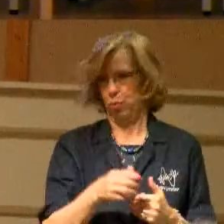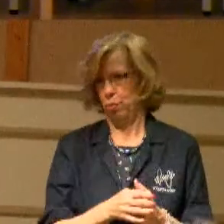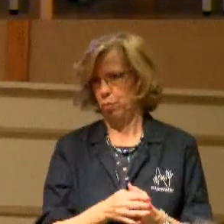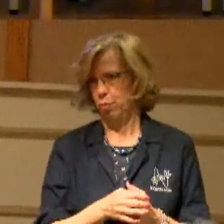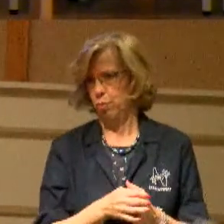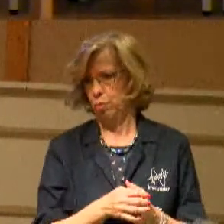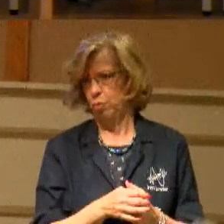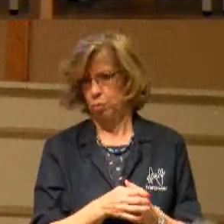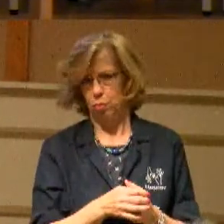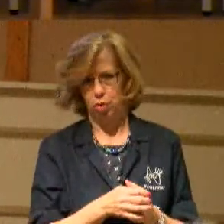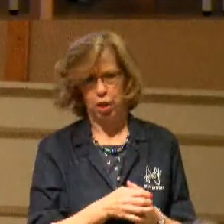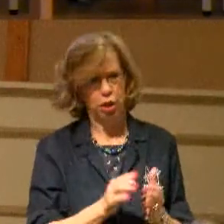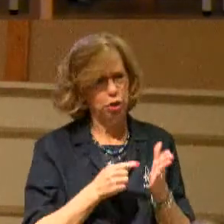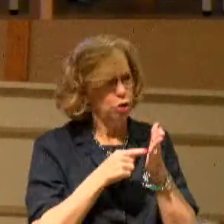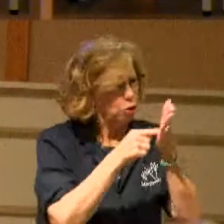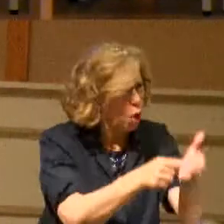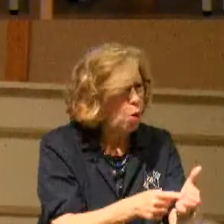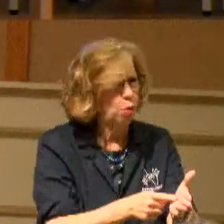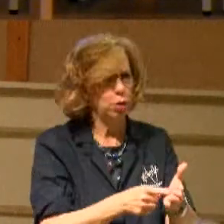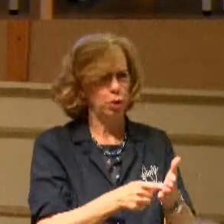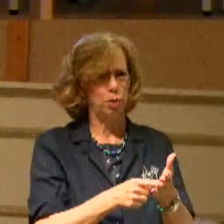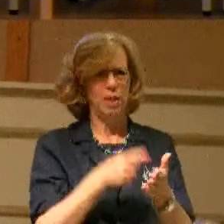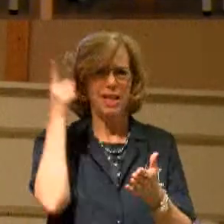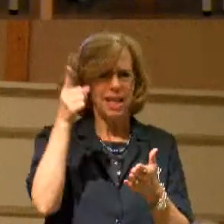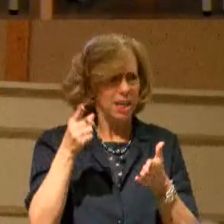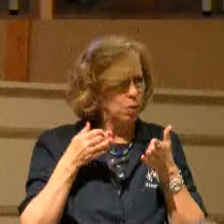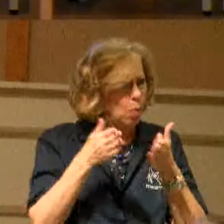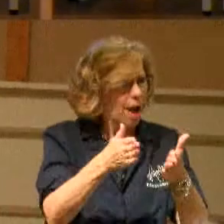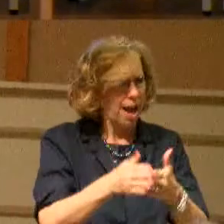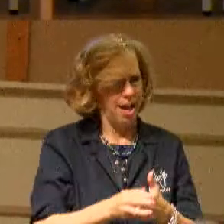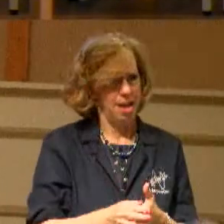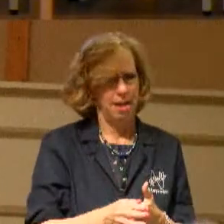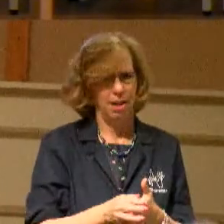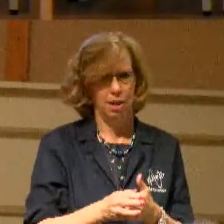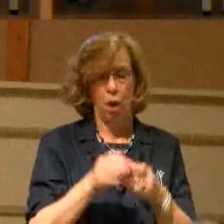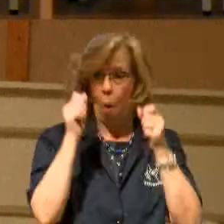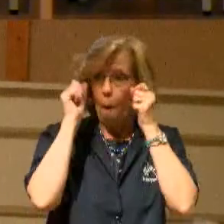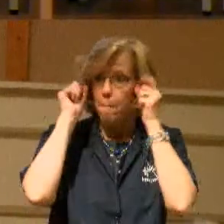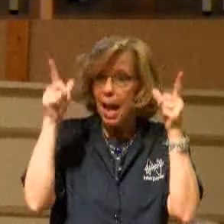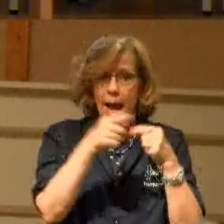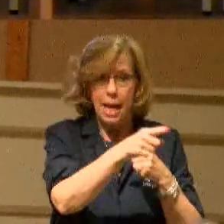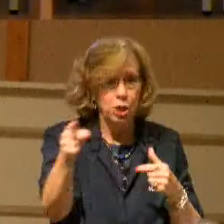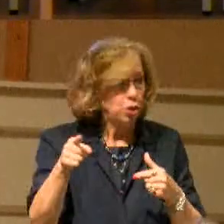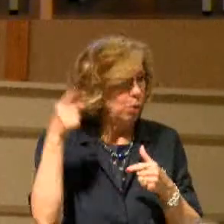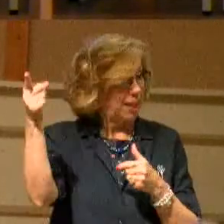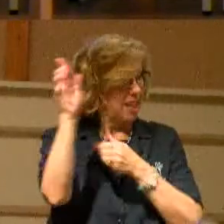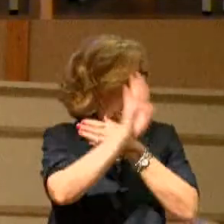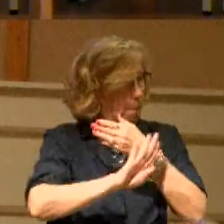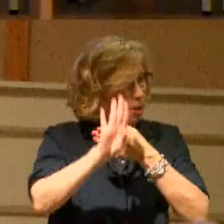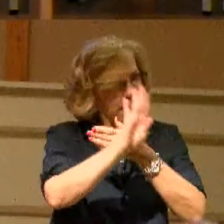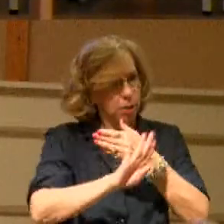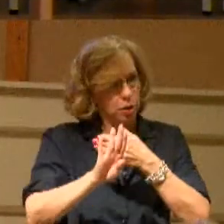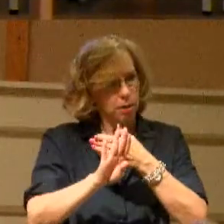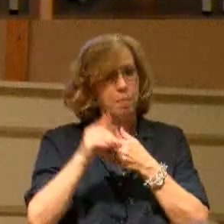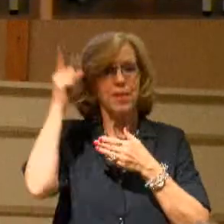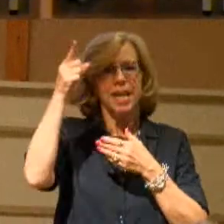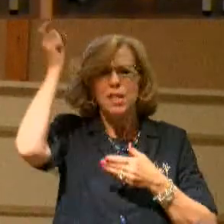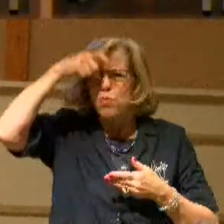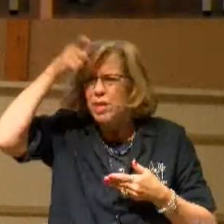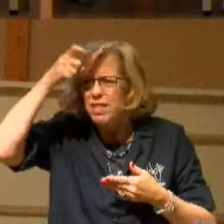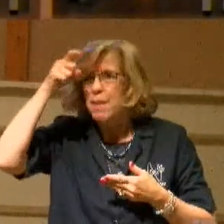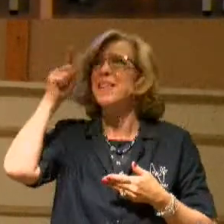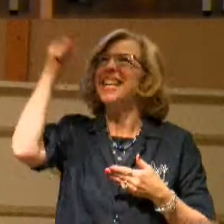who directs you to His provision, to amaze you with His protection, His wisdom, His